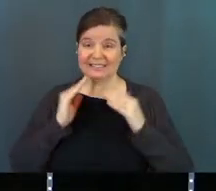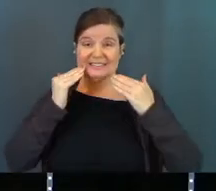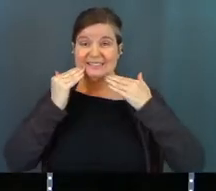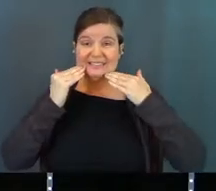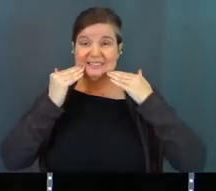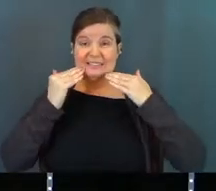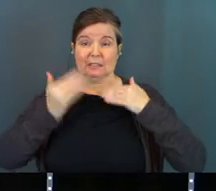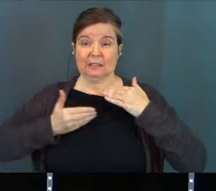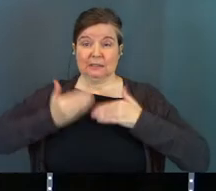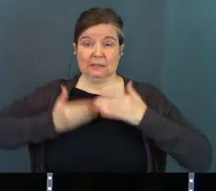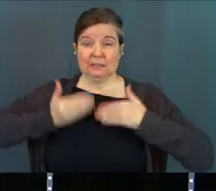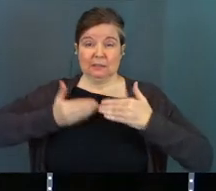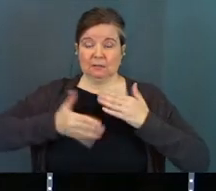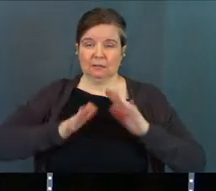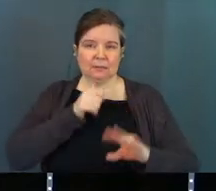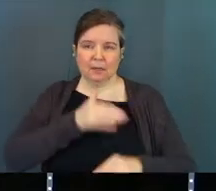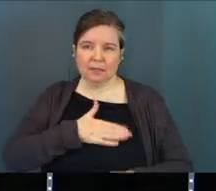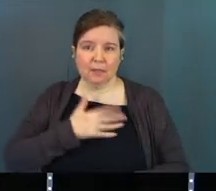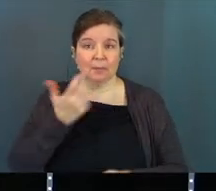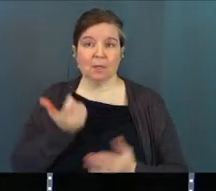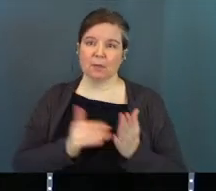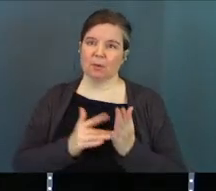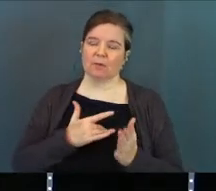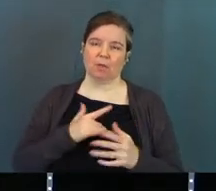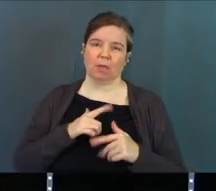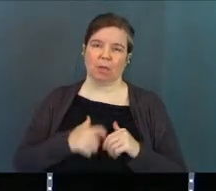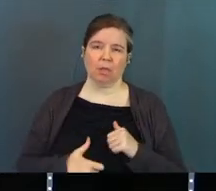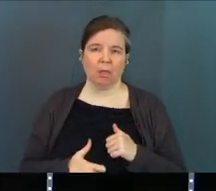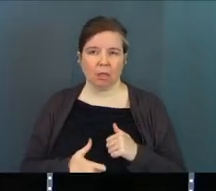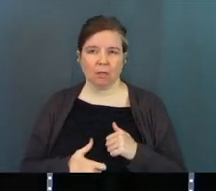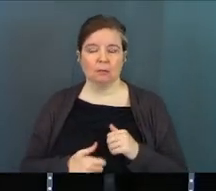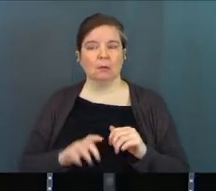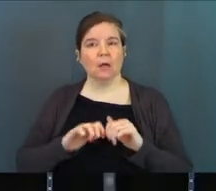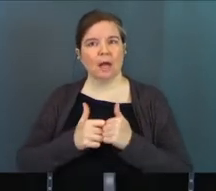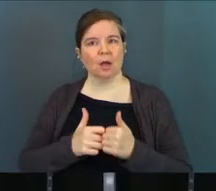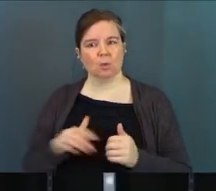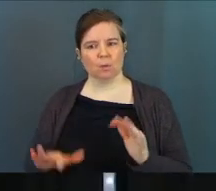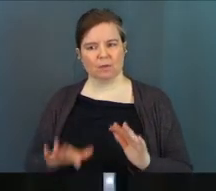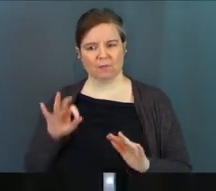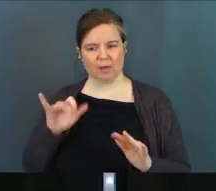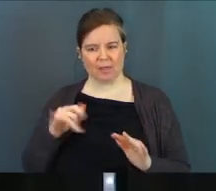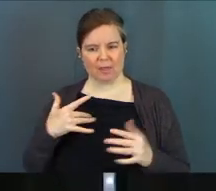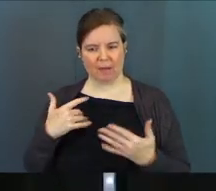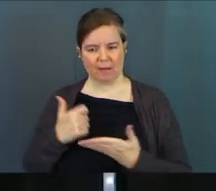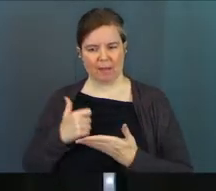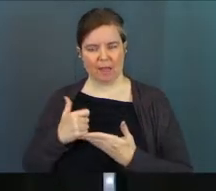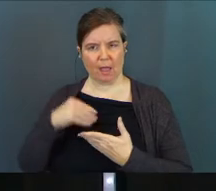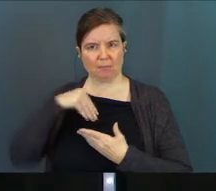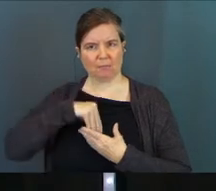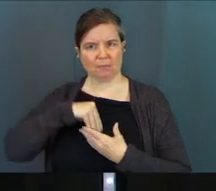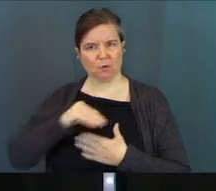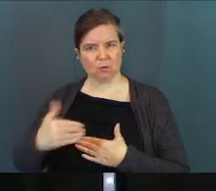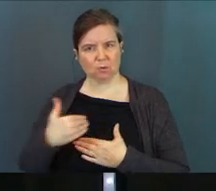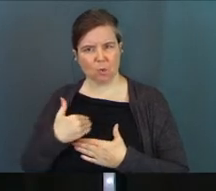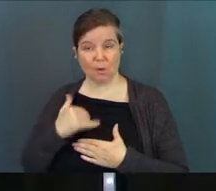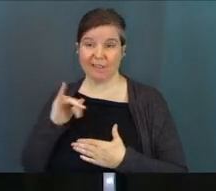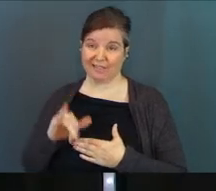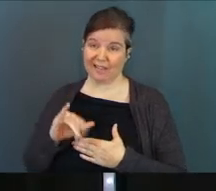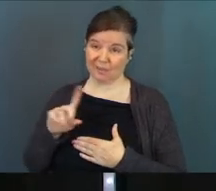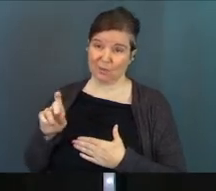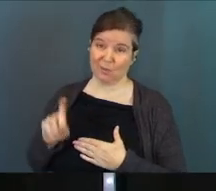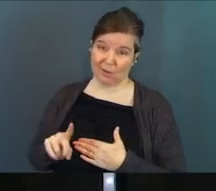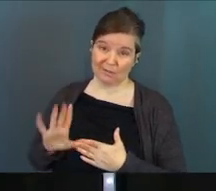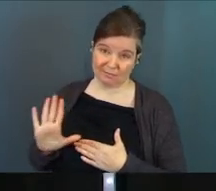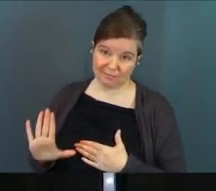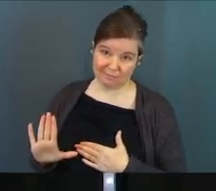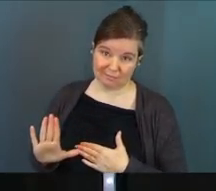smile on your face and keep pressing forward. Because again, we feel so broken. How do we find that help for our souls? Because that's the real question. It's